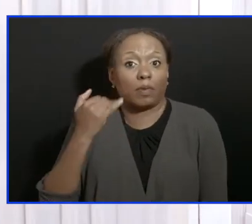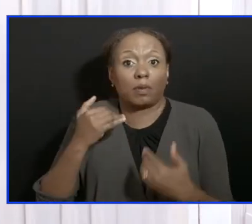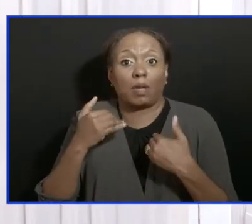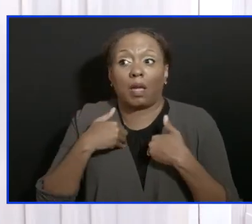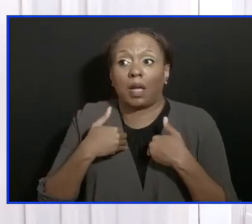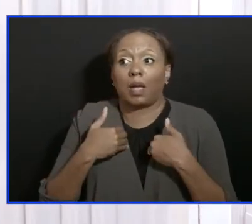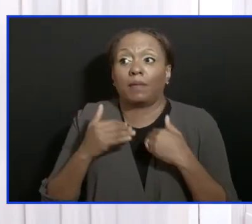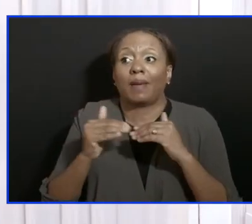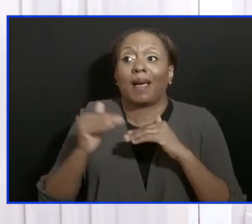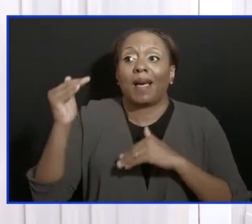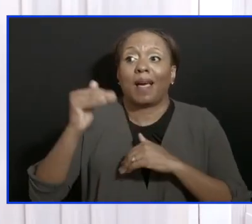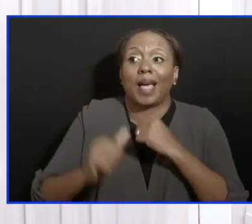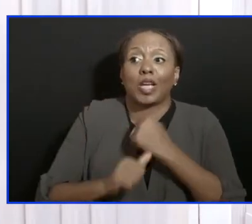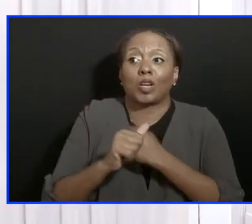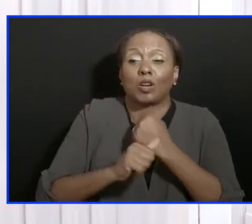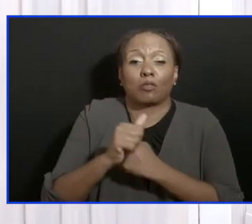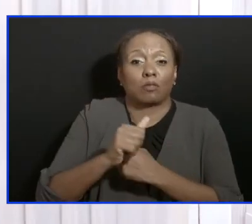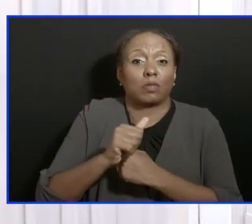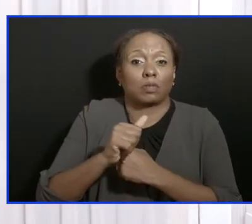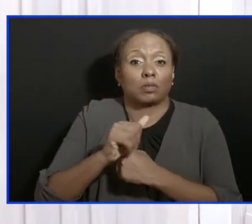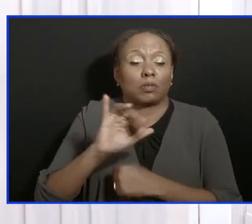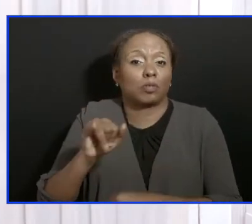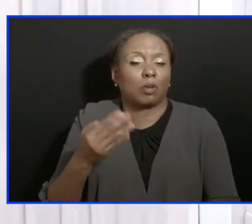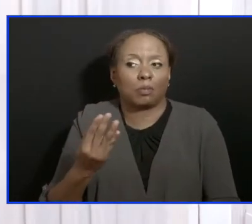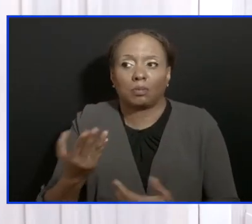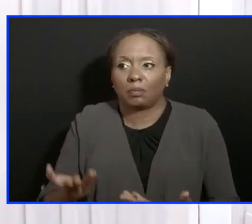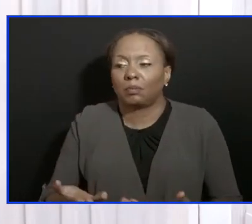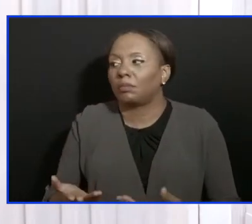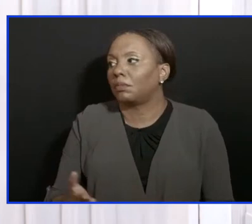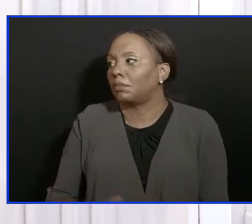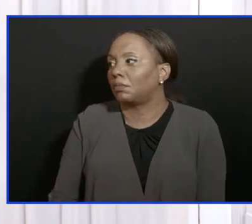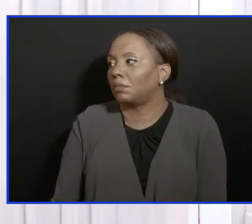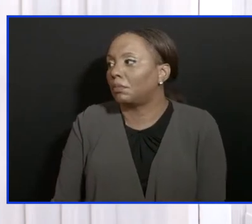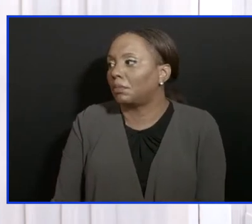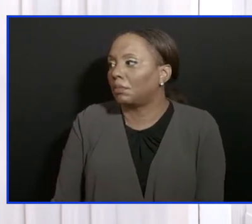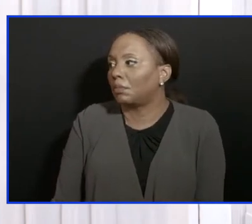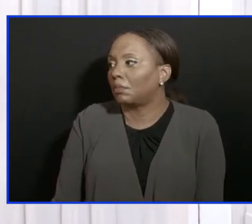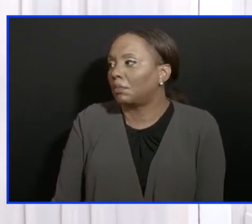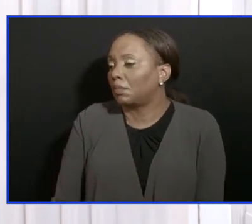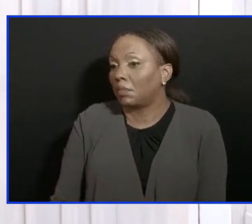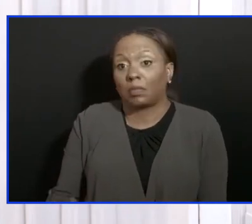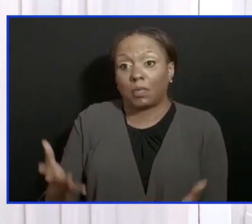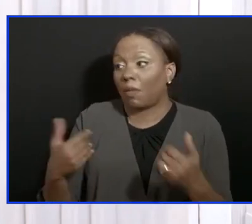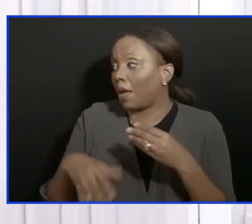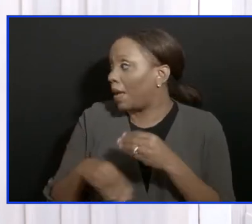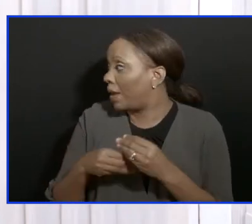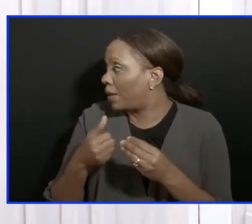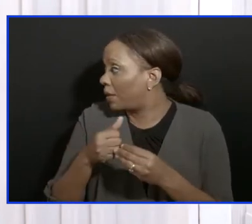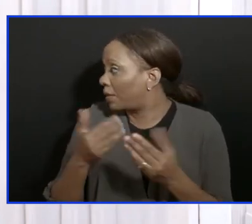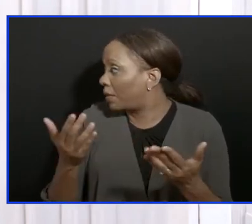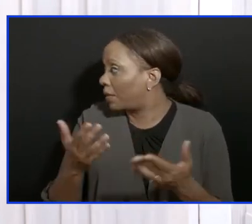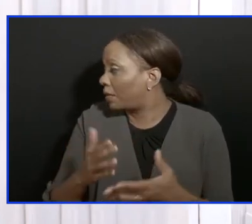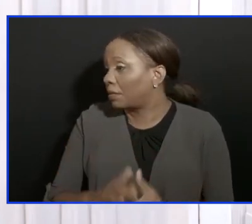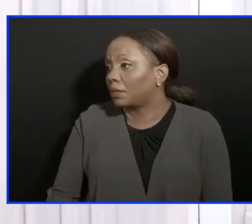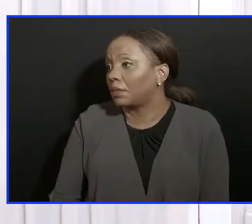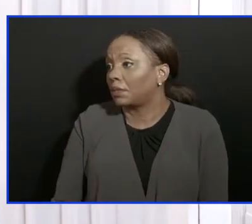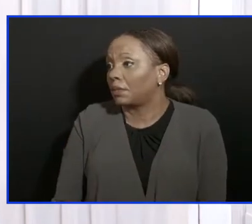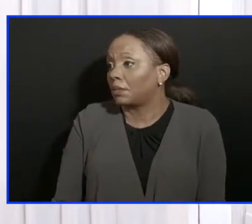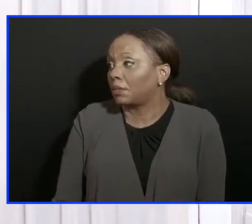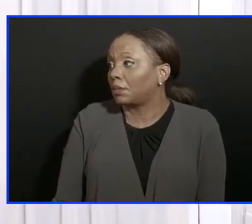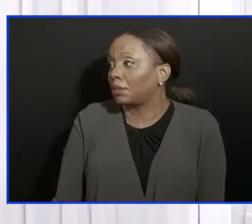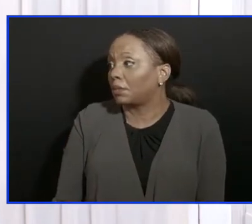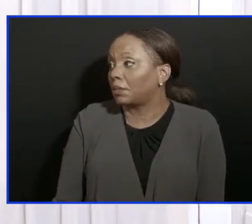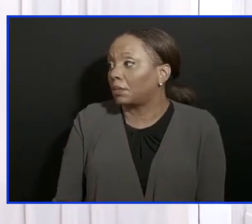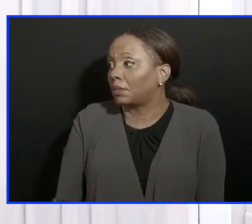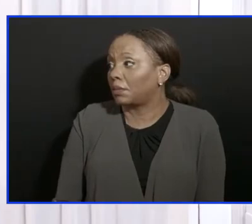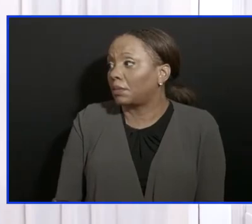really require them to be boosted as quickly as possible. So, Dr. Ford or Dr. Grandison, I don't know if you want to add to that. But having told